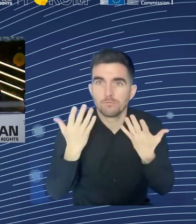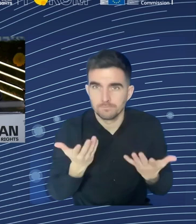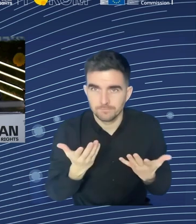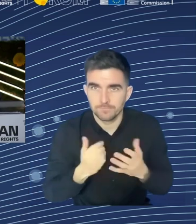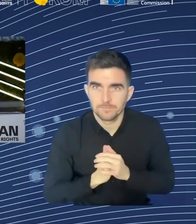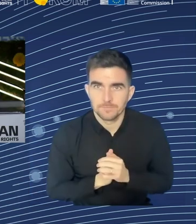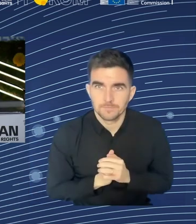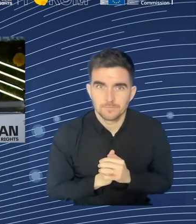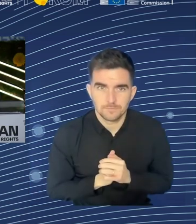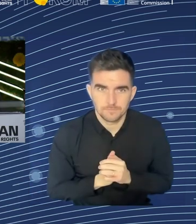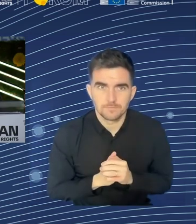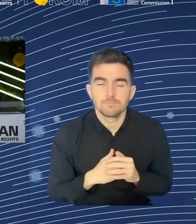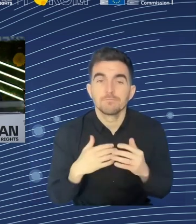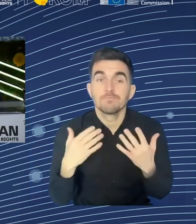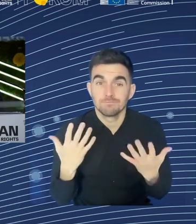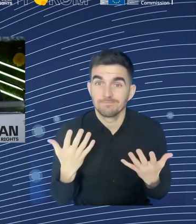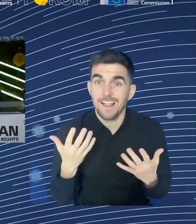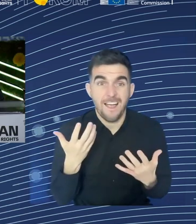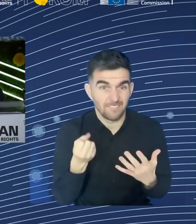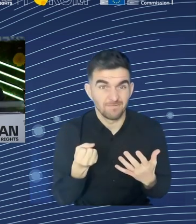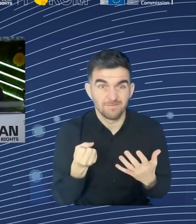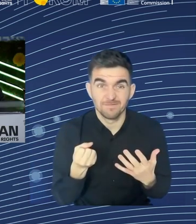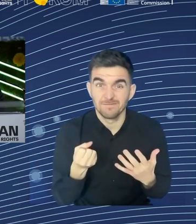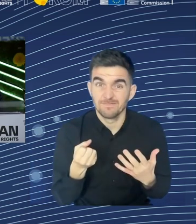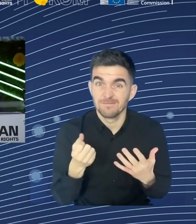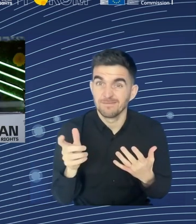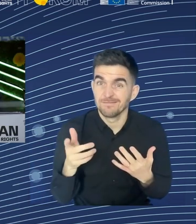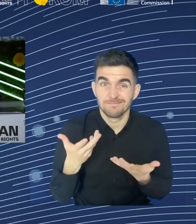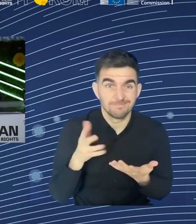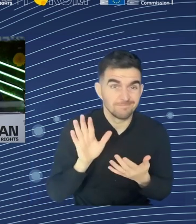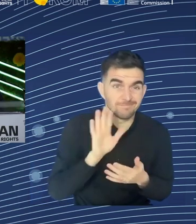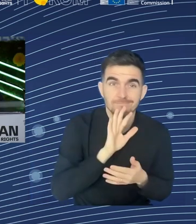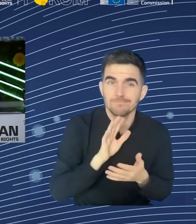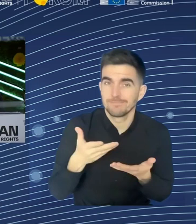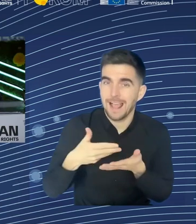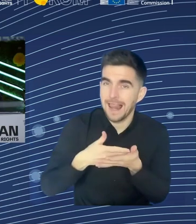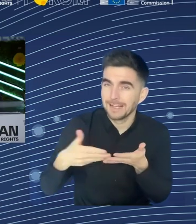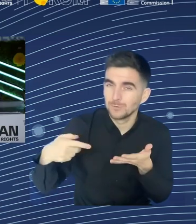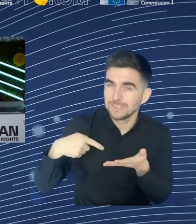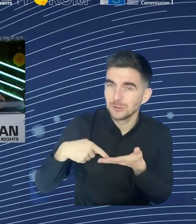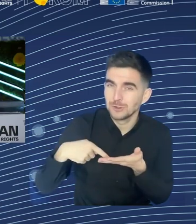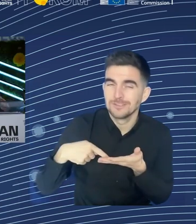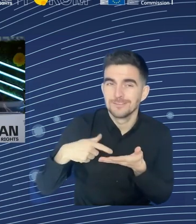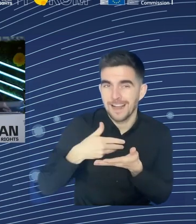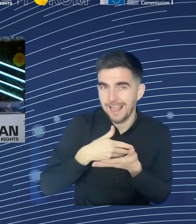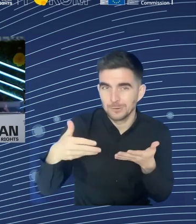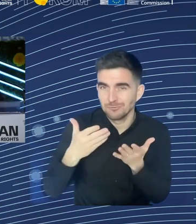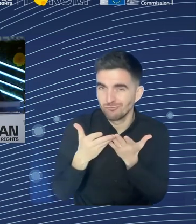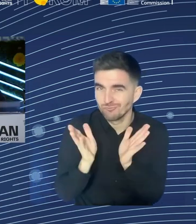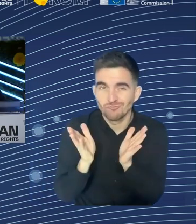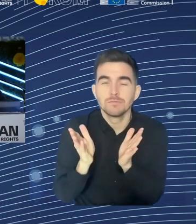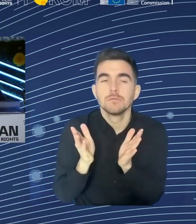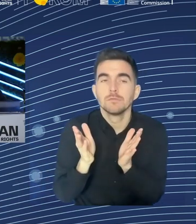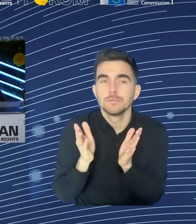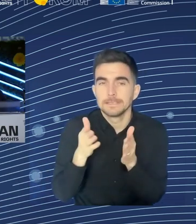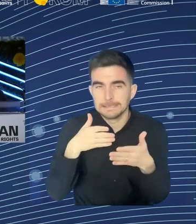recognized, some discrimination, care responsibilities. And now that we are at this major challenge in terms of